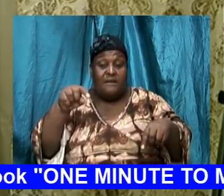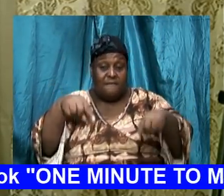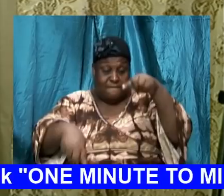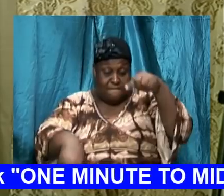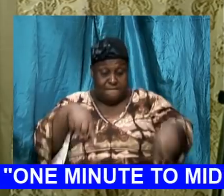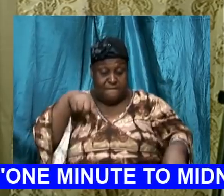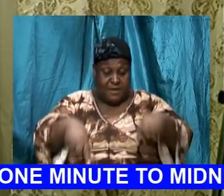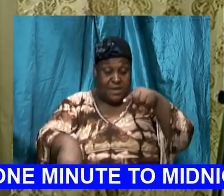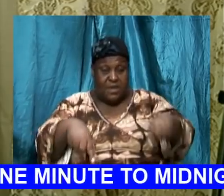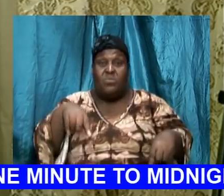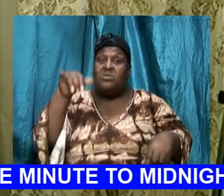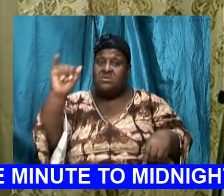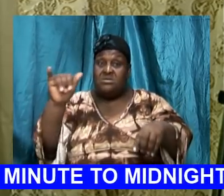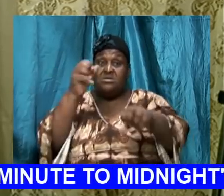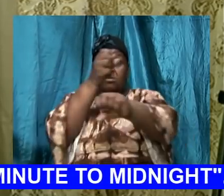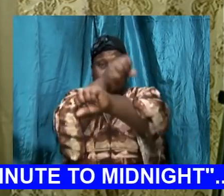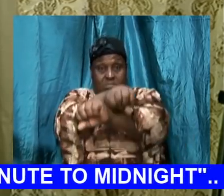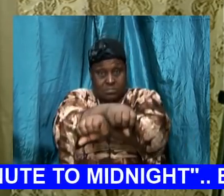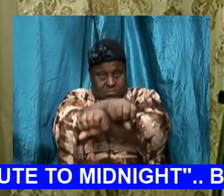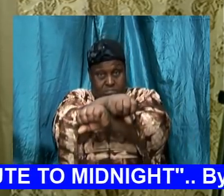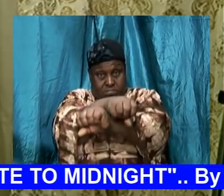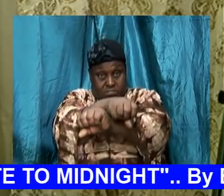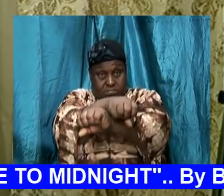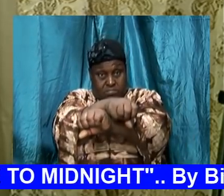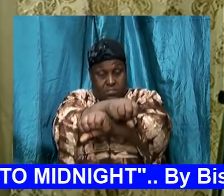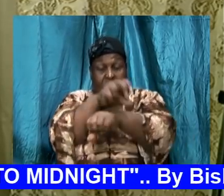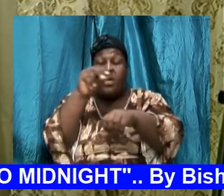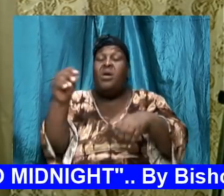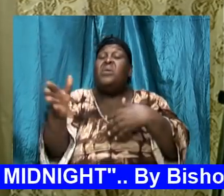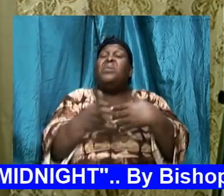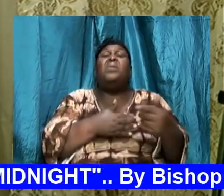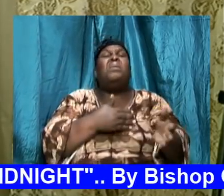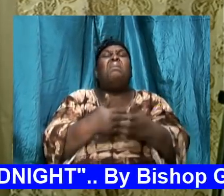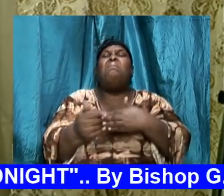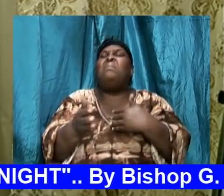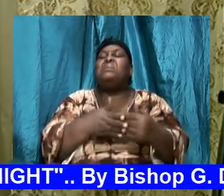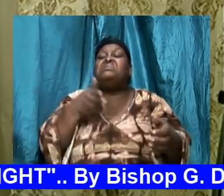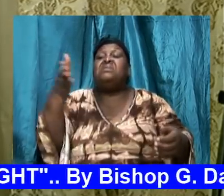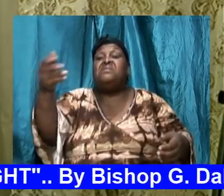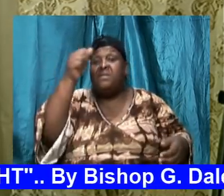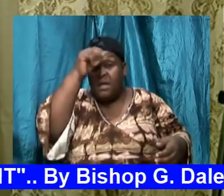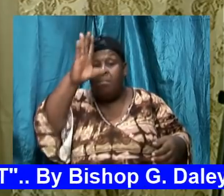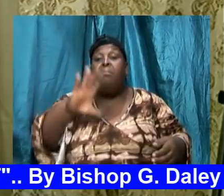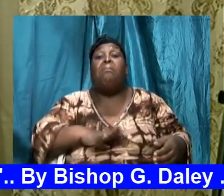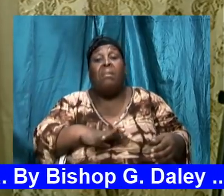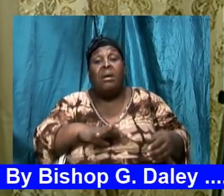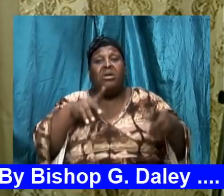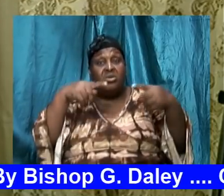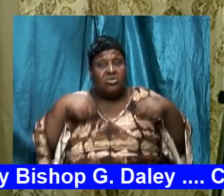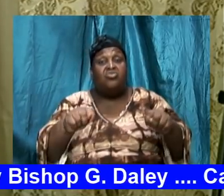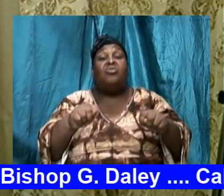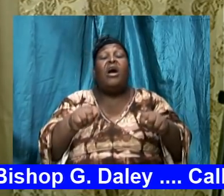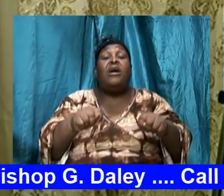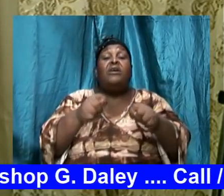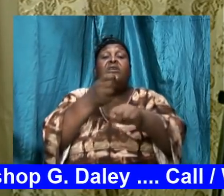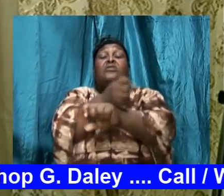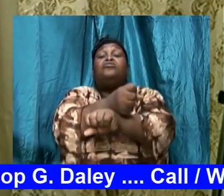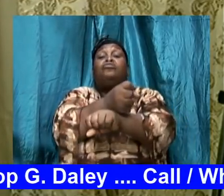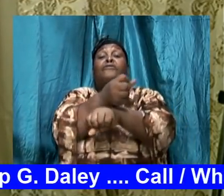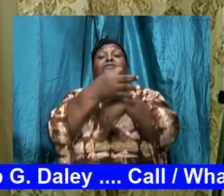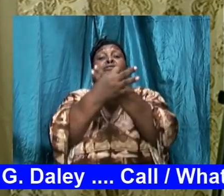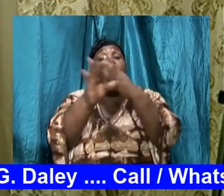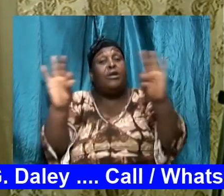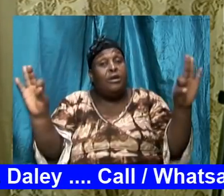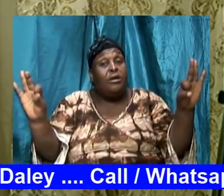still bound. And no matter what that man did, once the mind was